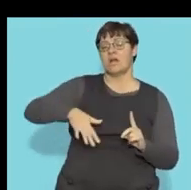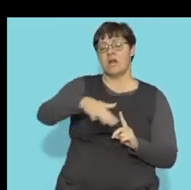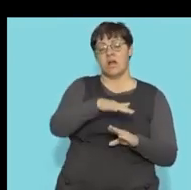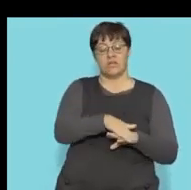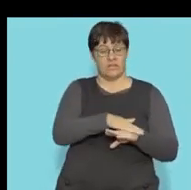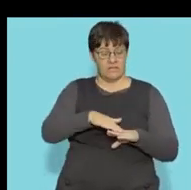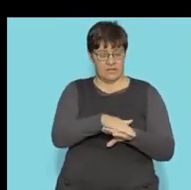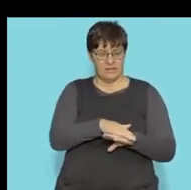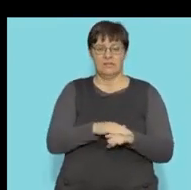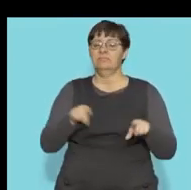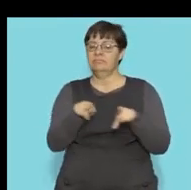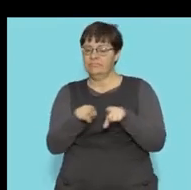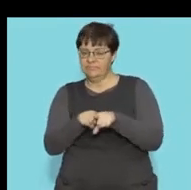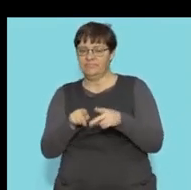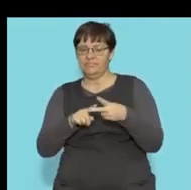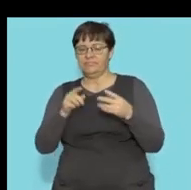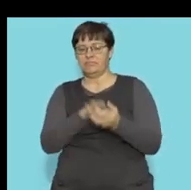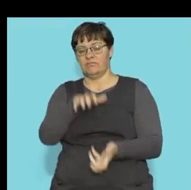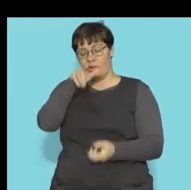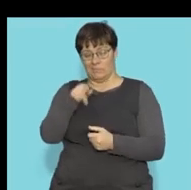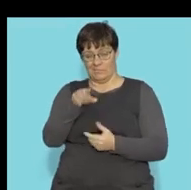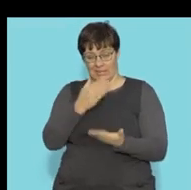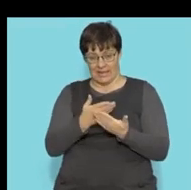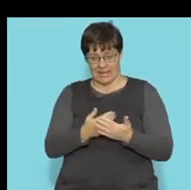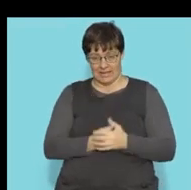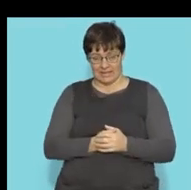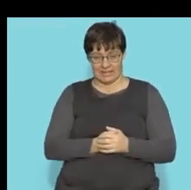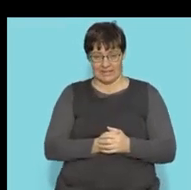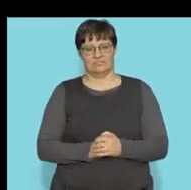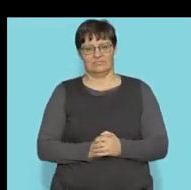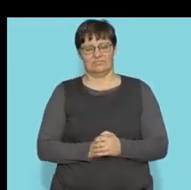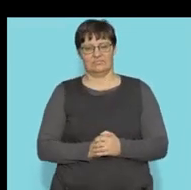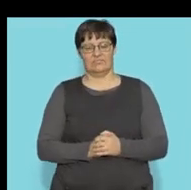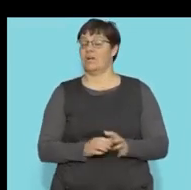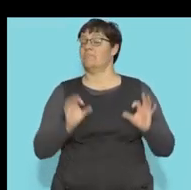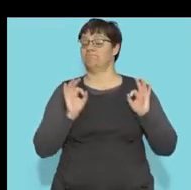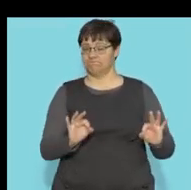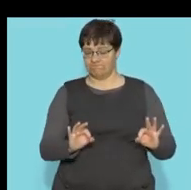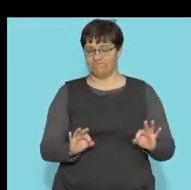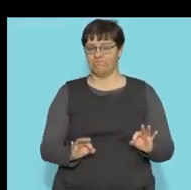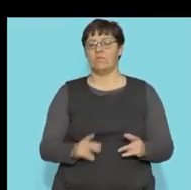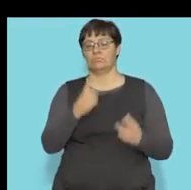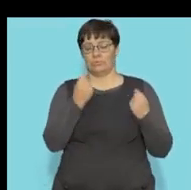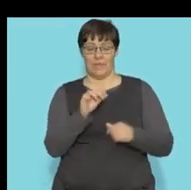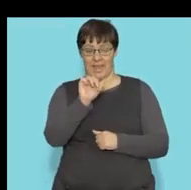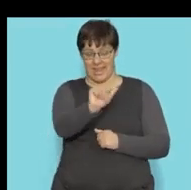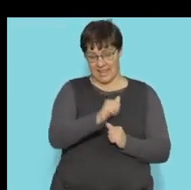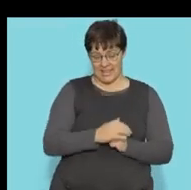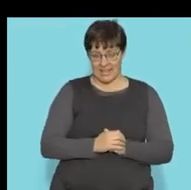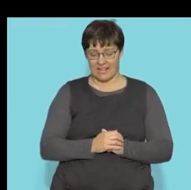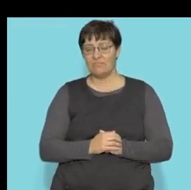area of the hemisphere, and we can determine the volume of the hemisphere. Great. So let us do A.